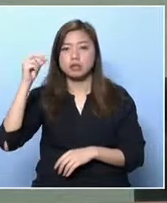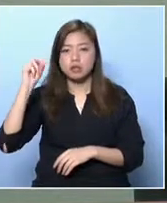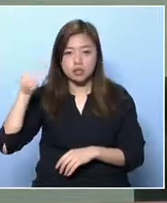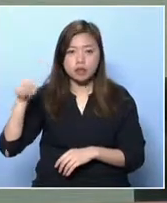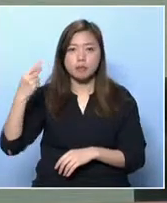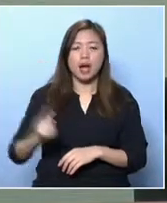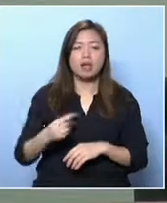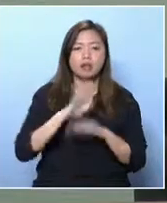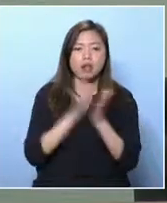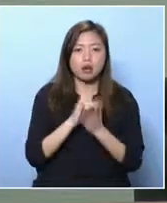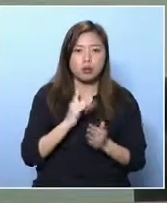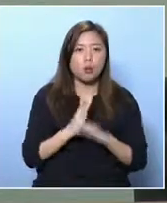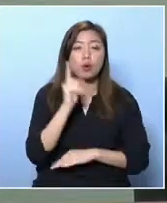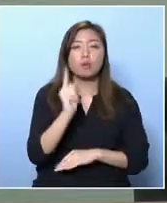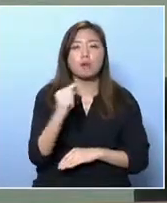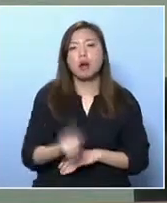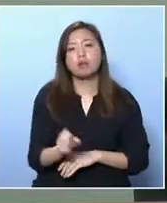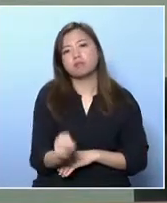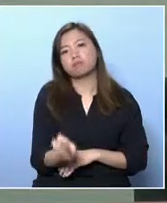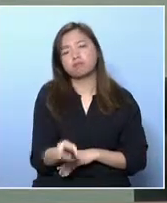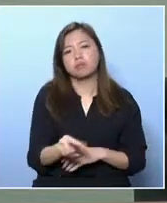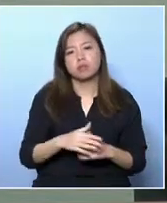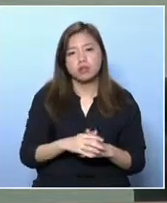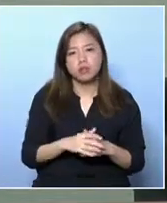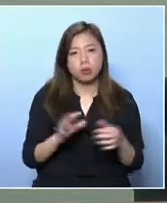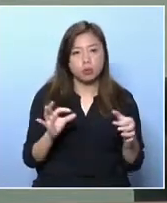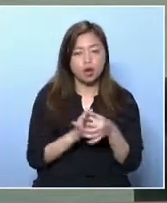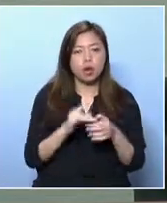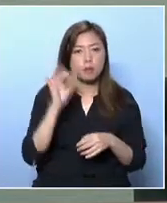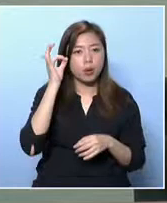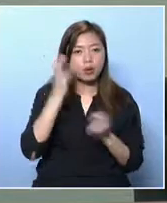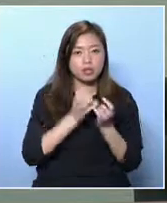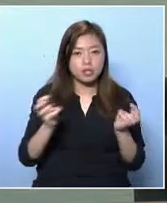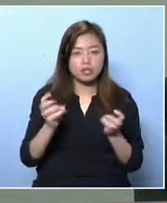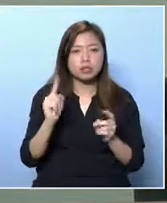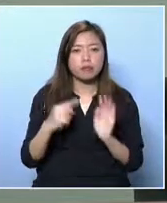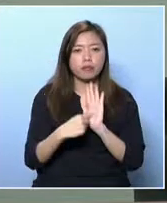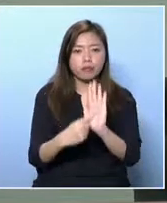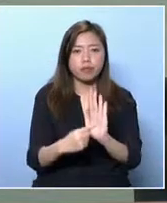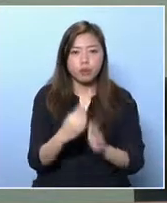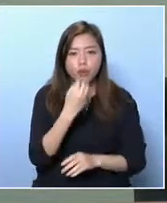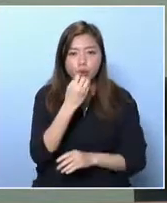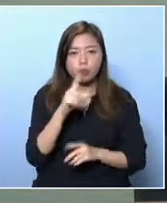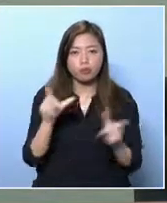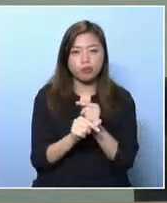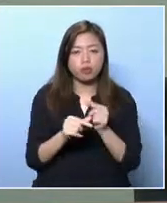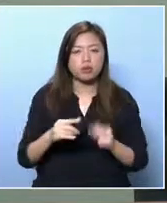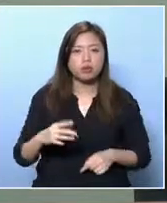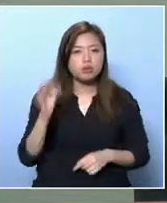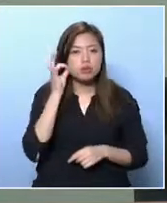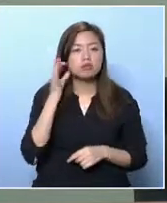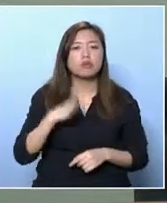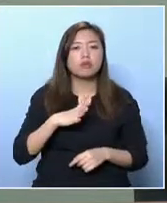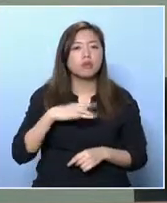million people in poverty. So it